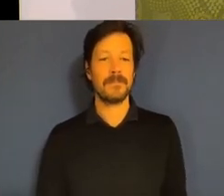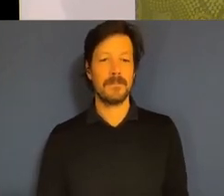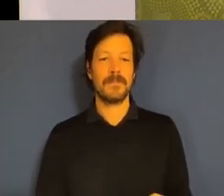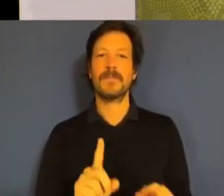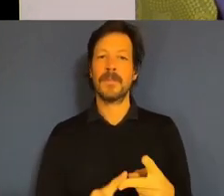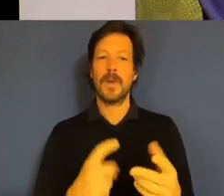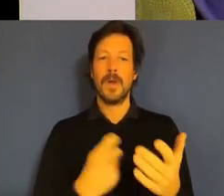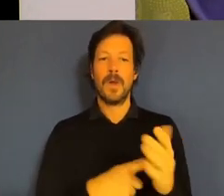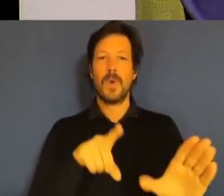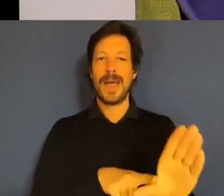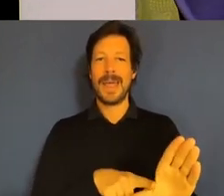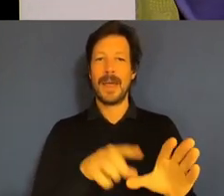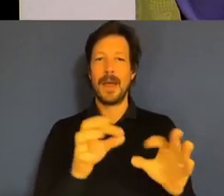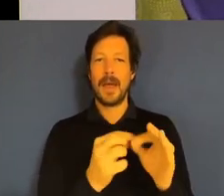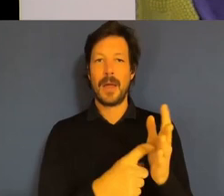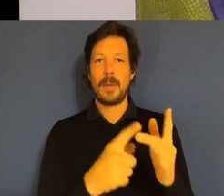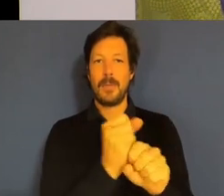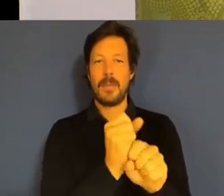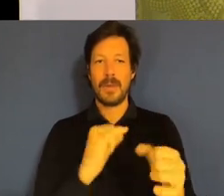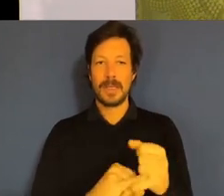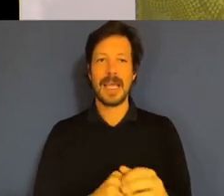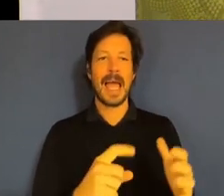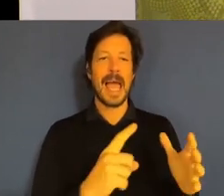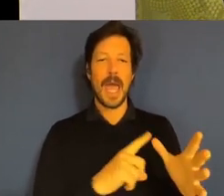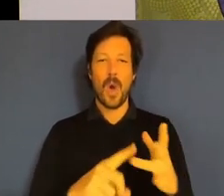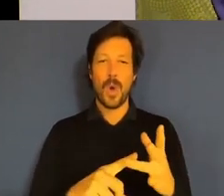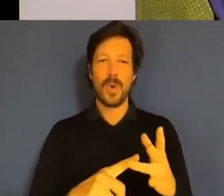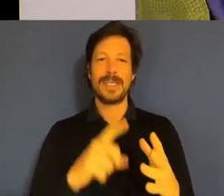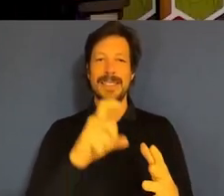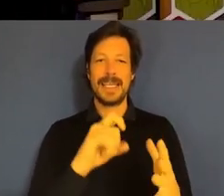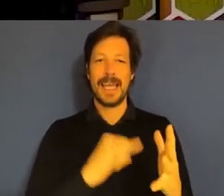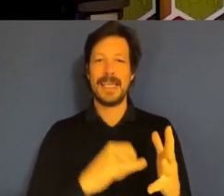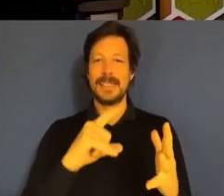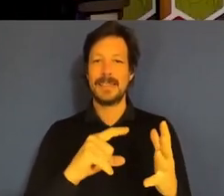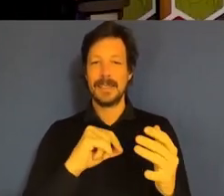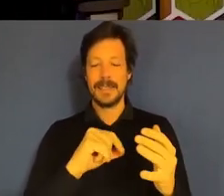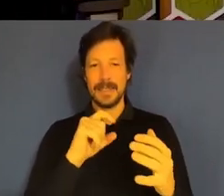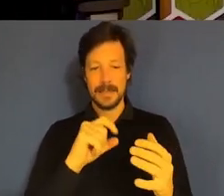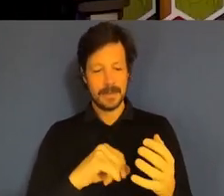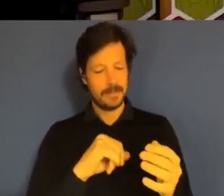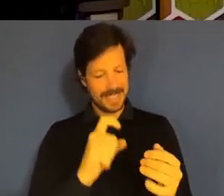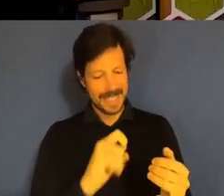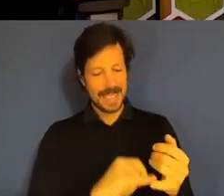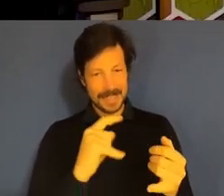Griggs, AO, CSC, who is the Secretary of the Department of Social Services.